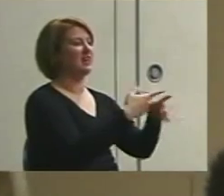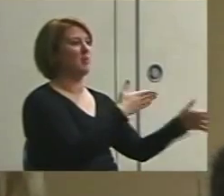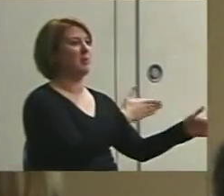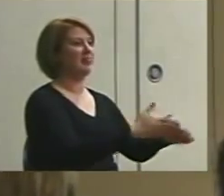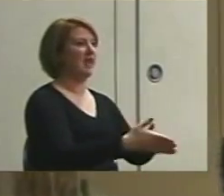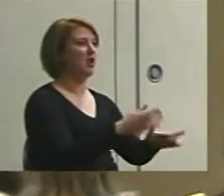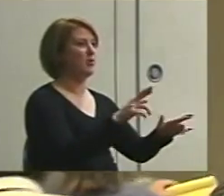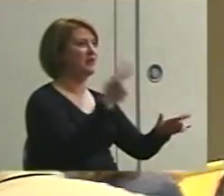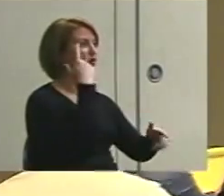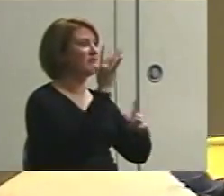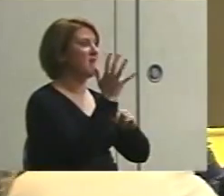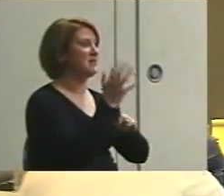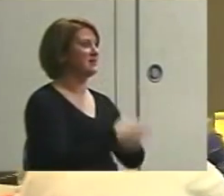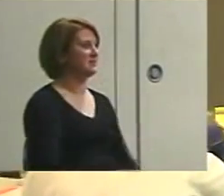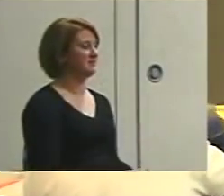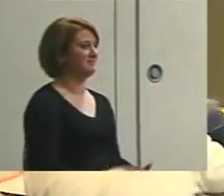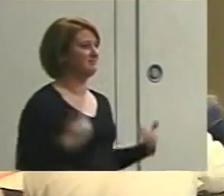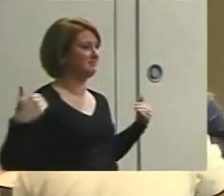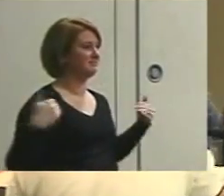ready for five minutes.